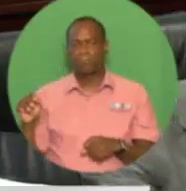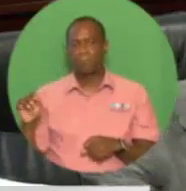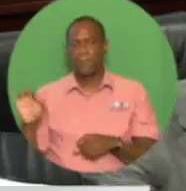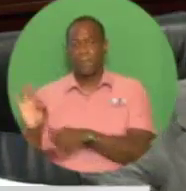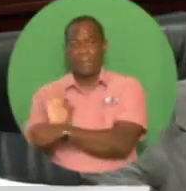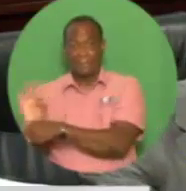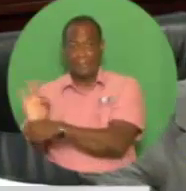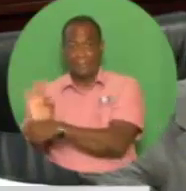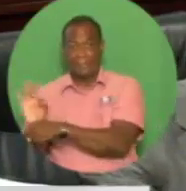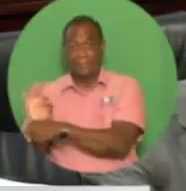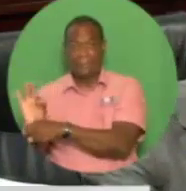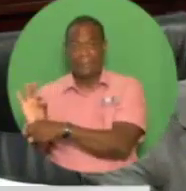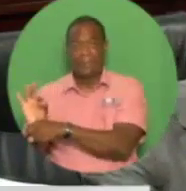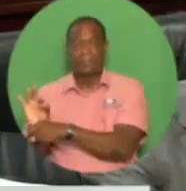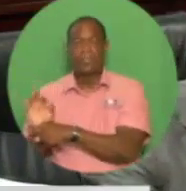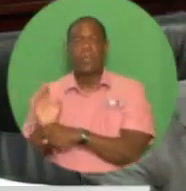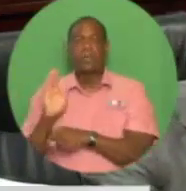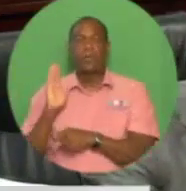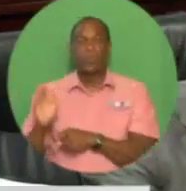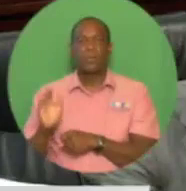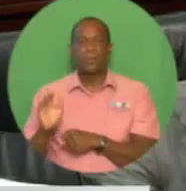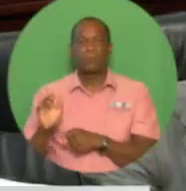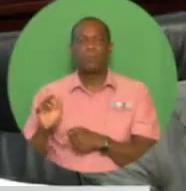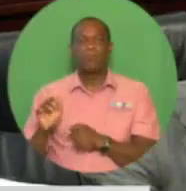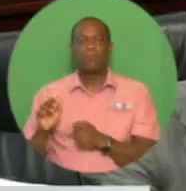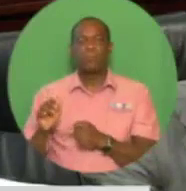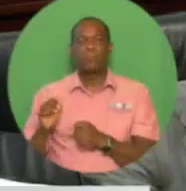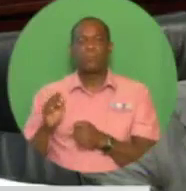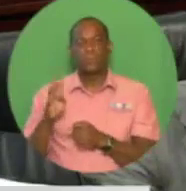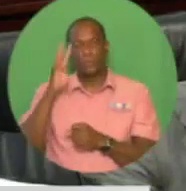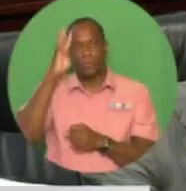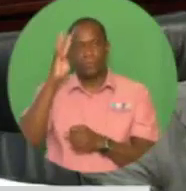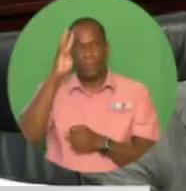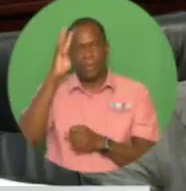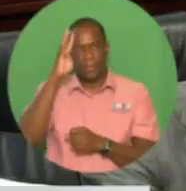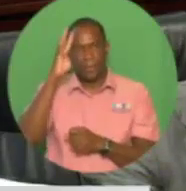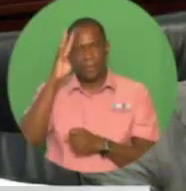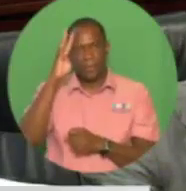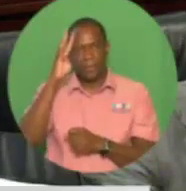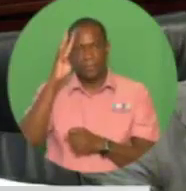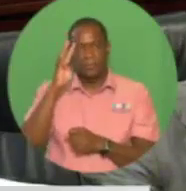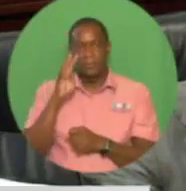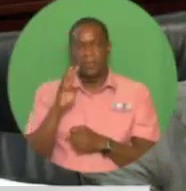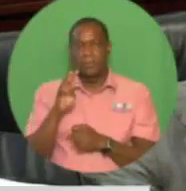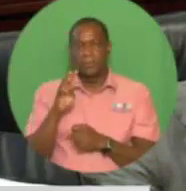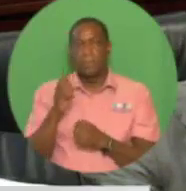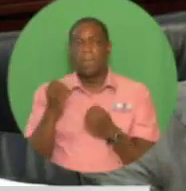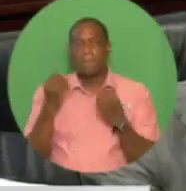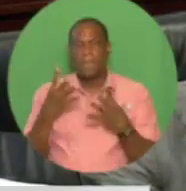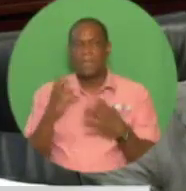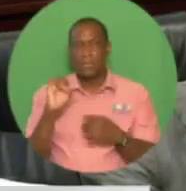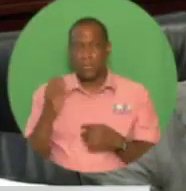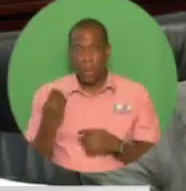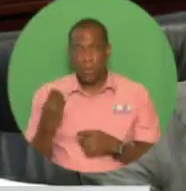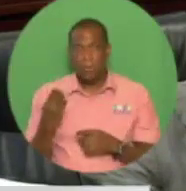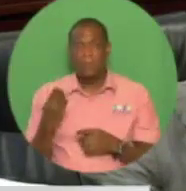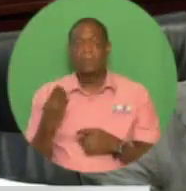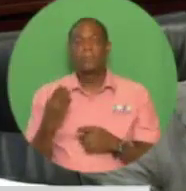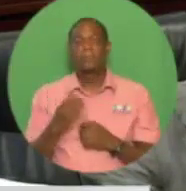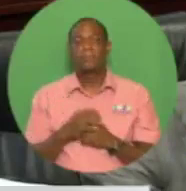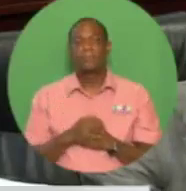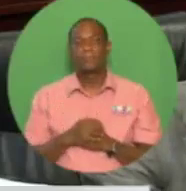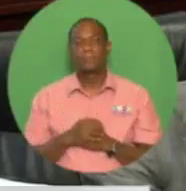,700 direct jobs and 13,000 indirect jobs, thereby re-energizing and modernizing